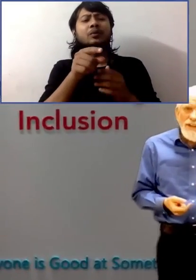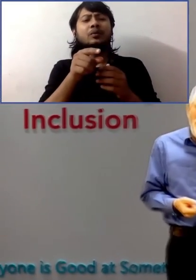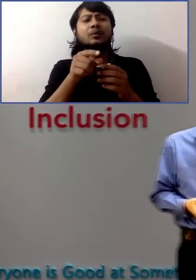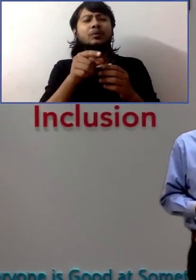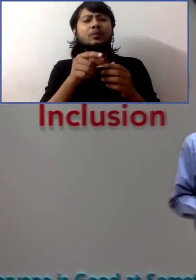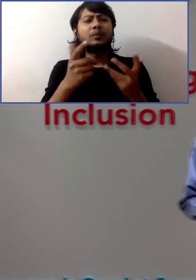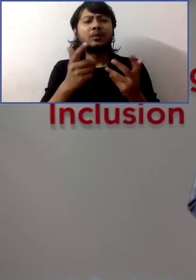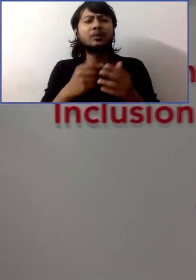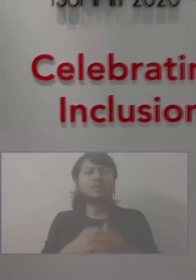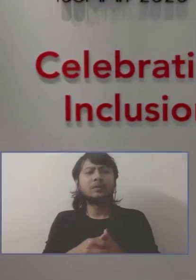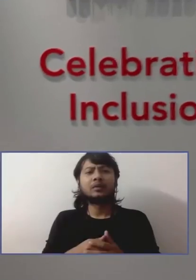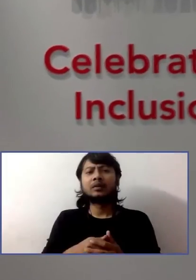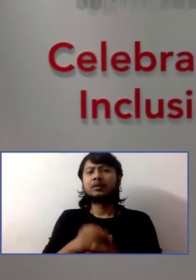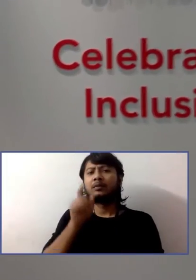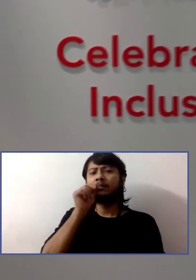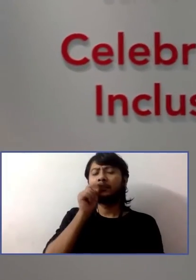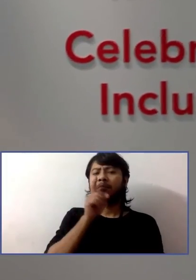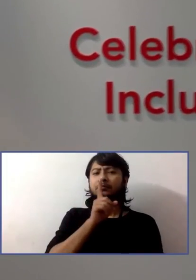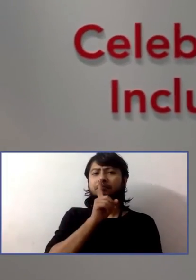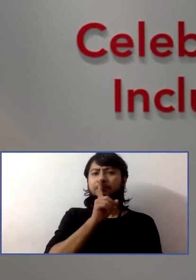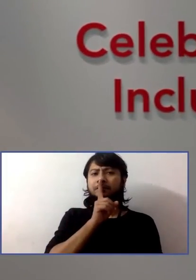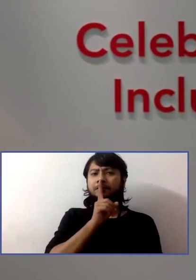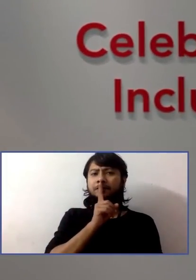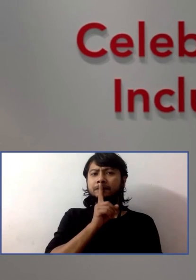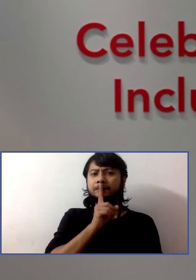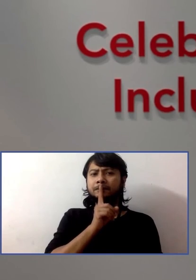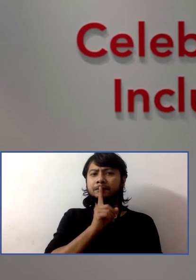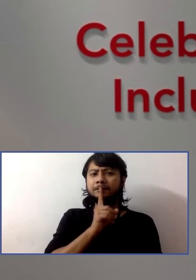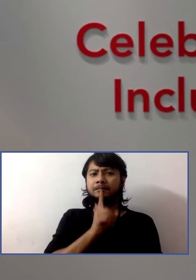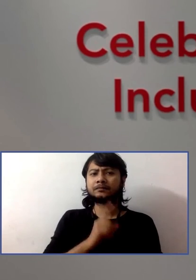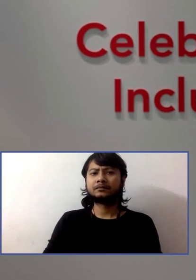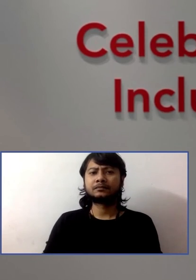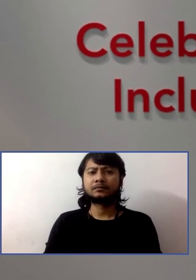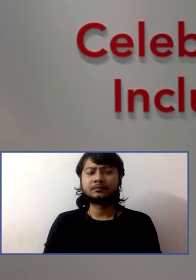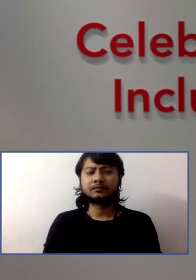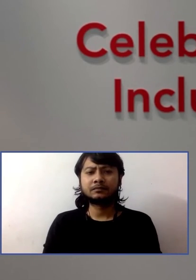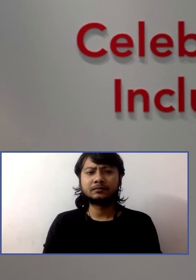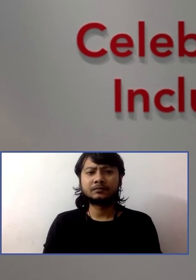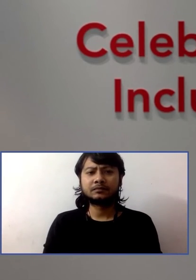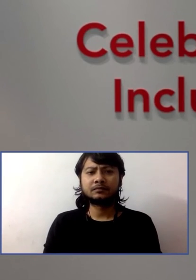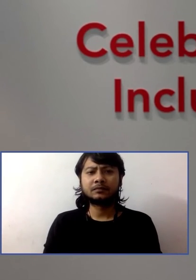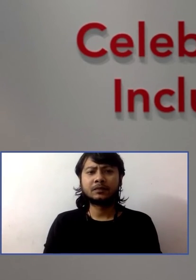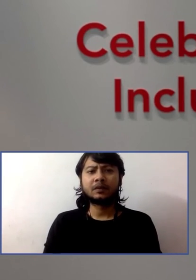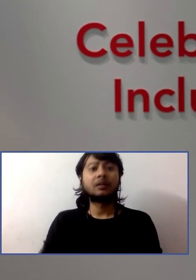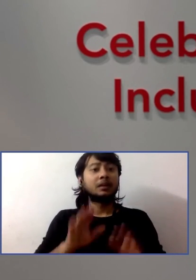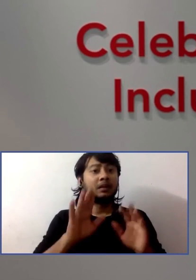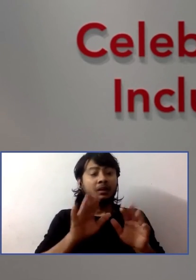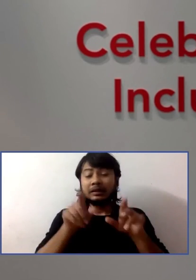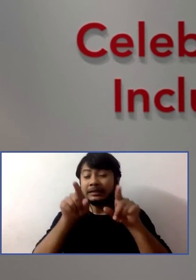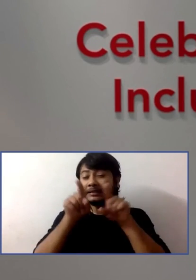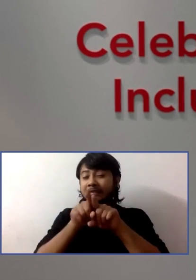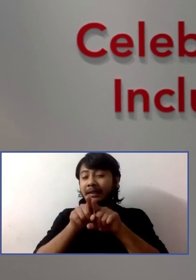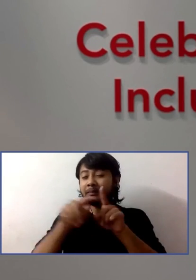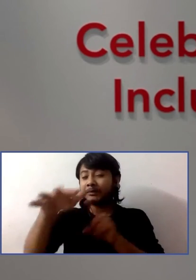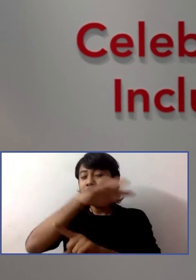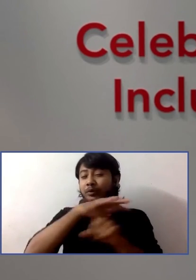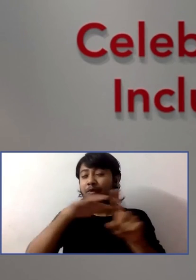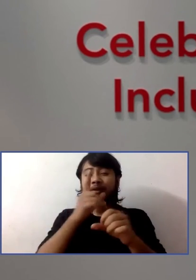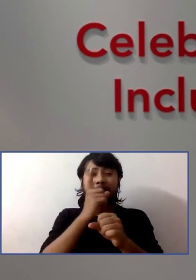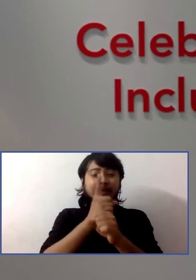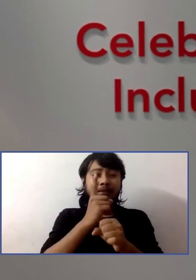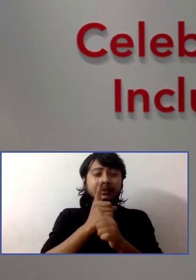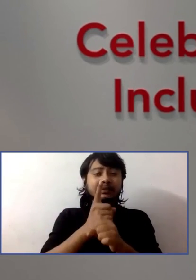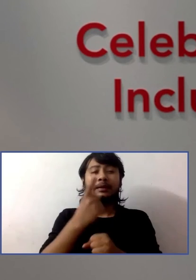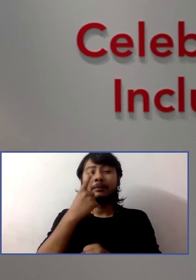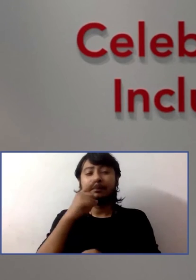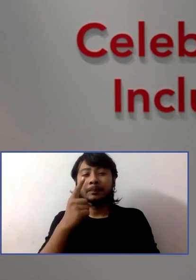says, Nothing. Now, what do many of us do in a case like that? Whether you're a teacher, a parent, a therapist, what do